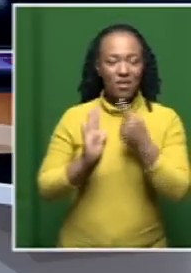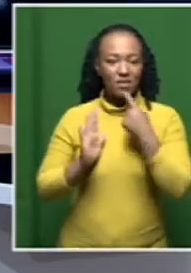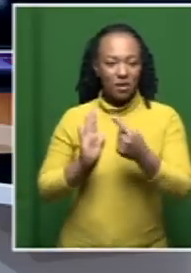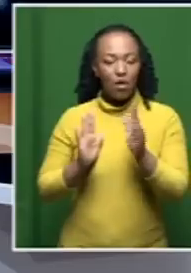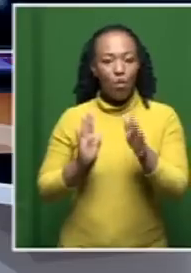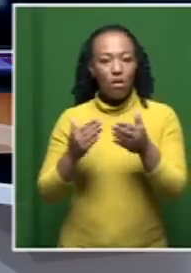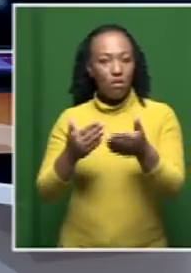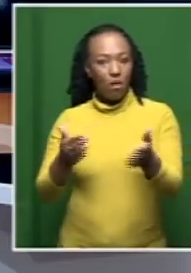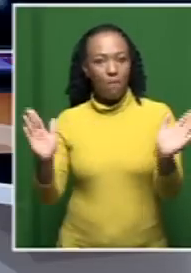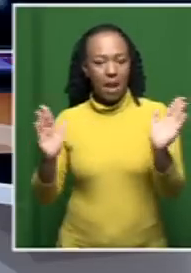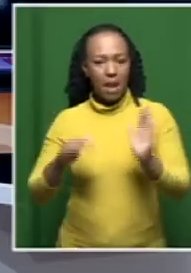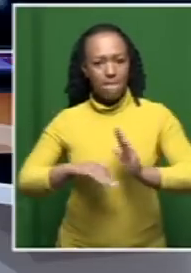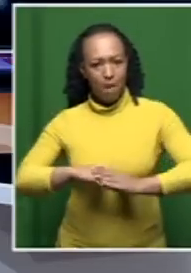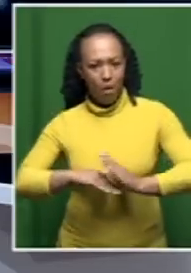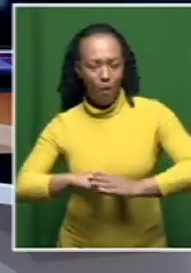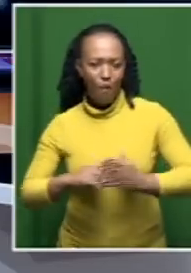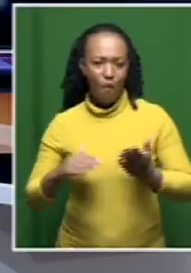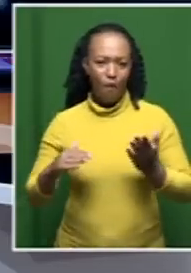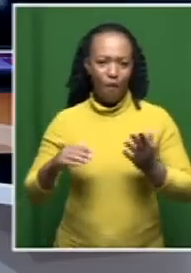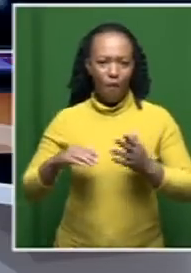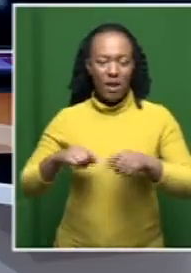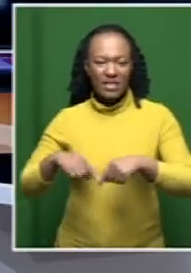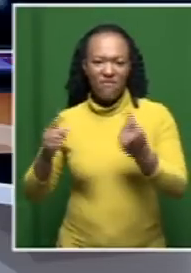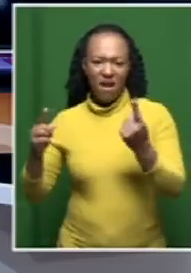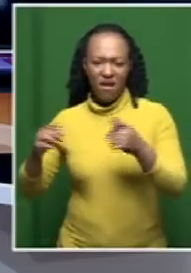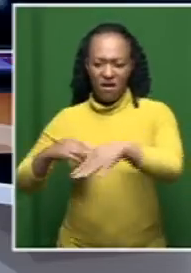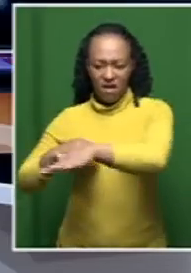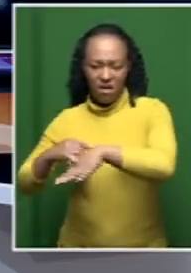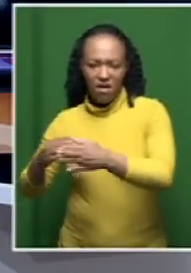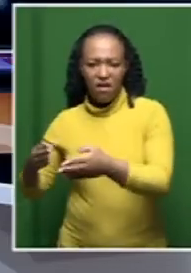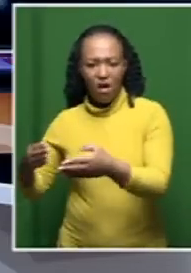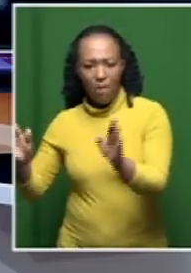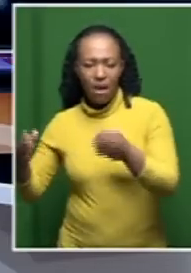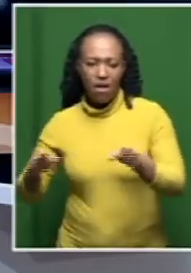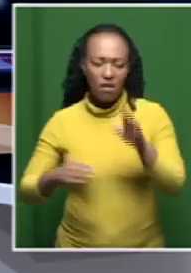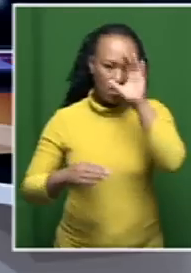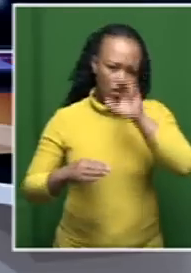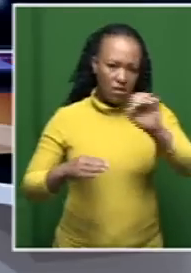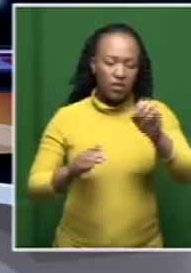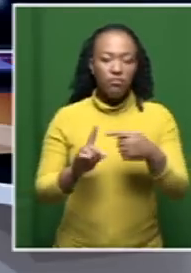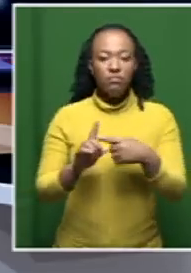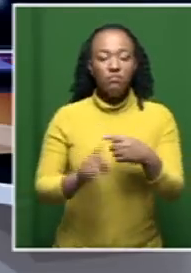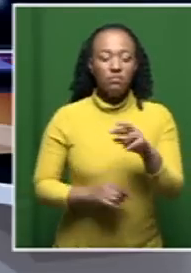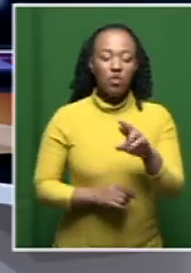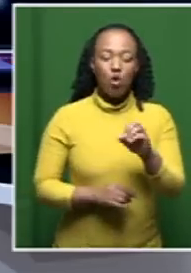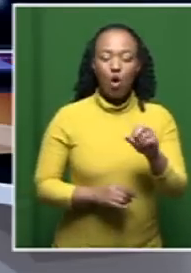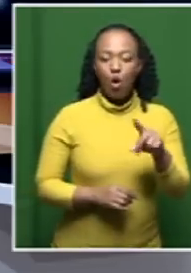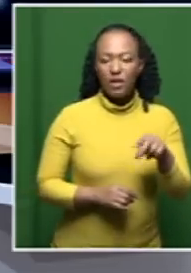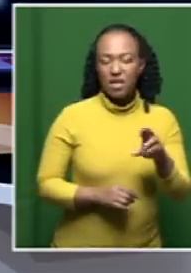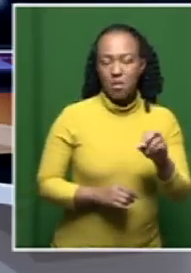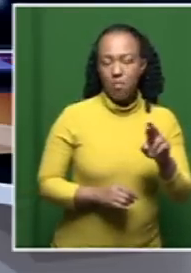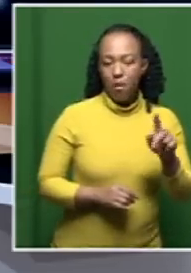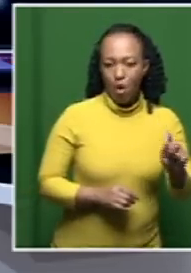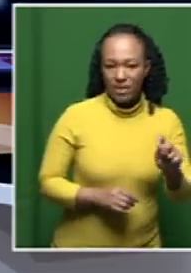opening up a whole bunch of new, different areas. I mean, from Little Falls in Ruddapurt to the east of Hendrik